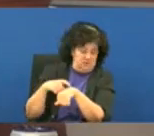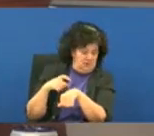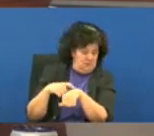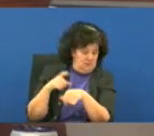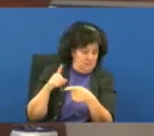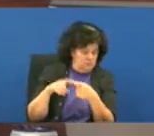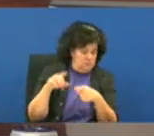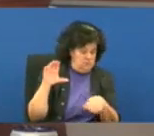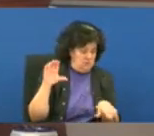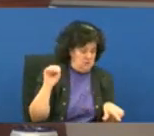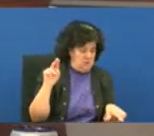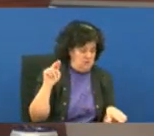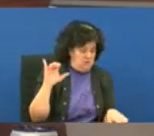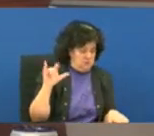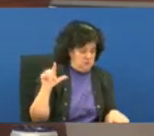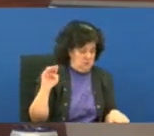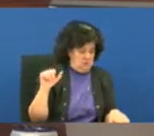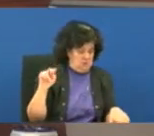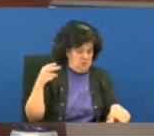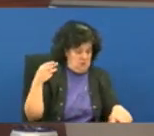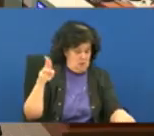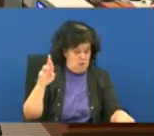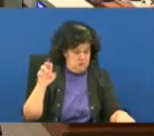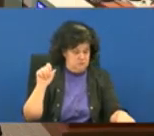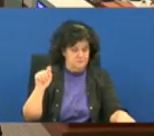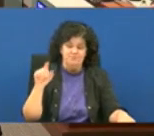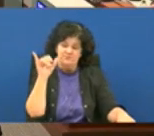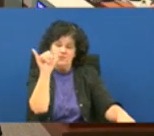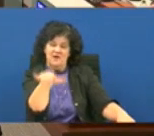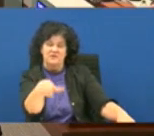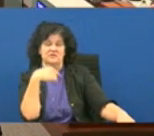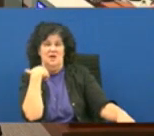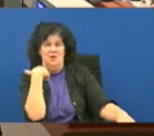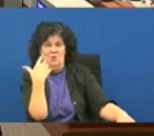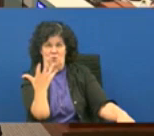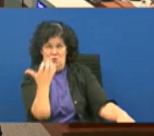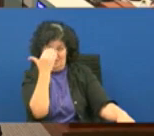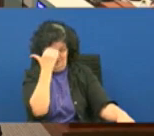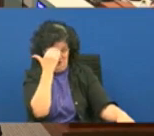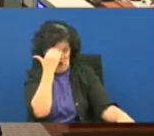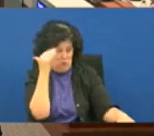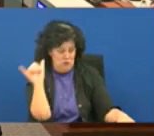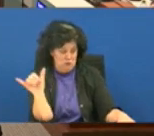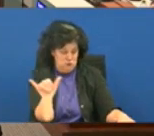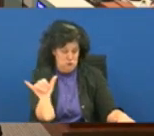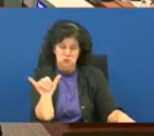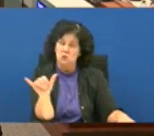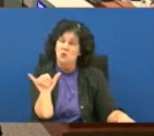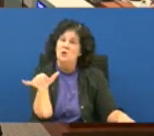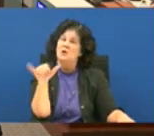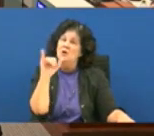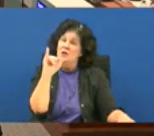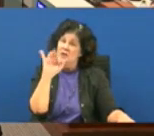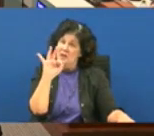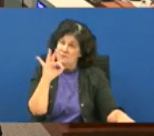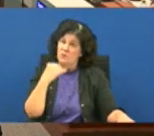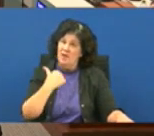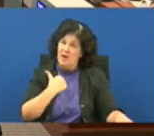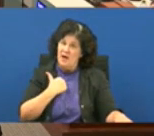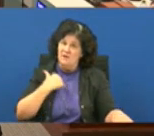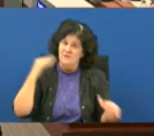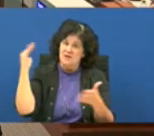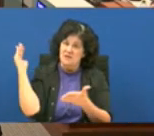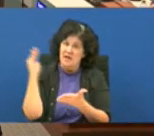did was throw an alley-oop because that was actually my question that came about through other discussion is that if we have less beds